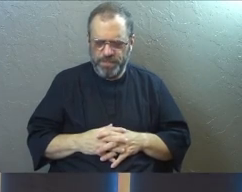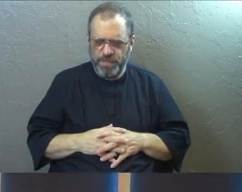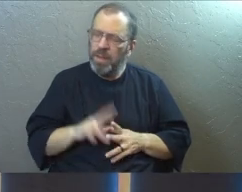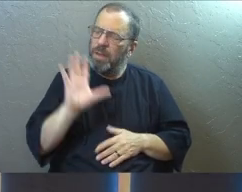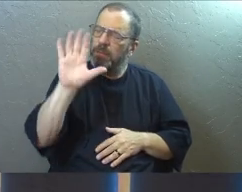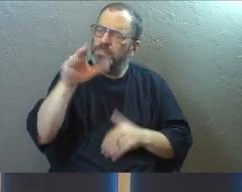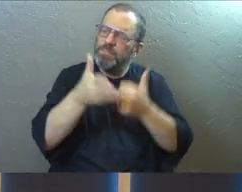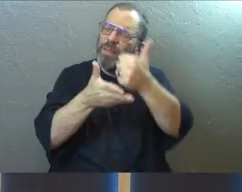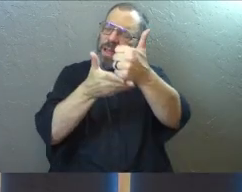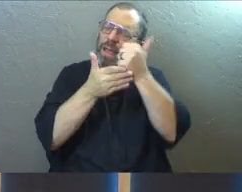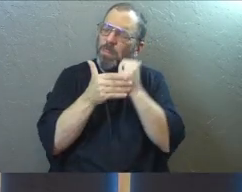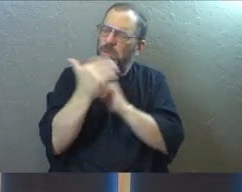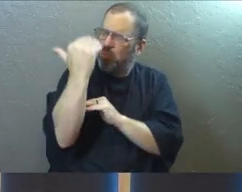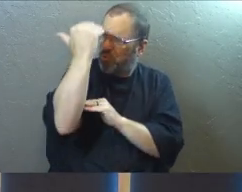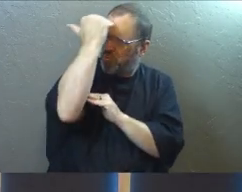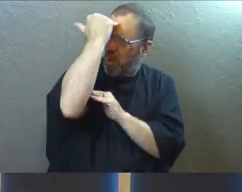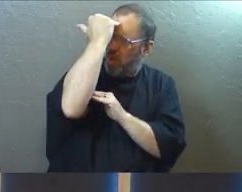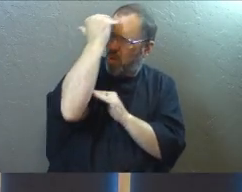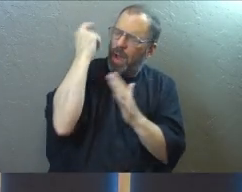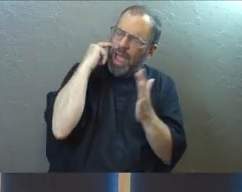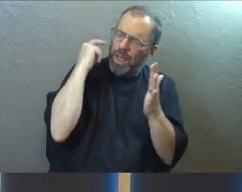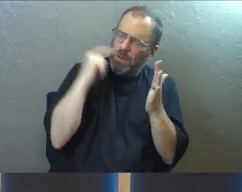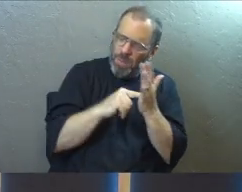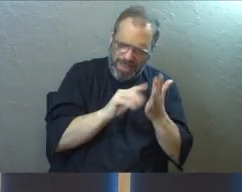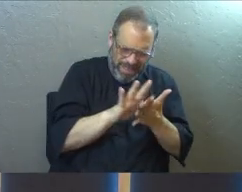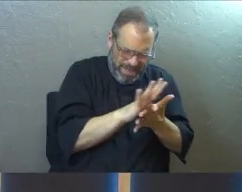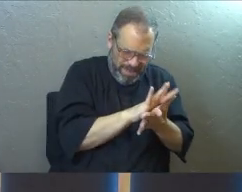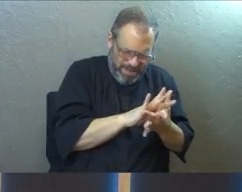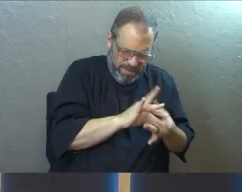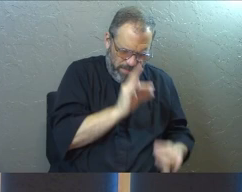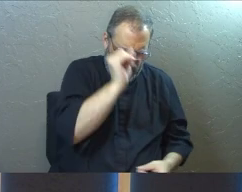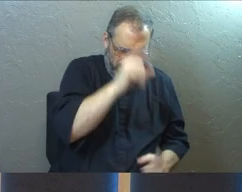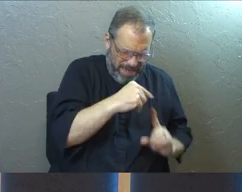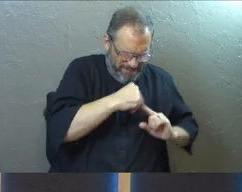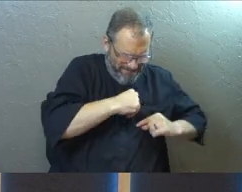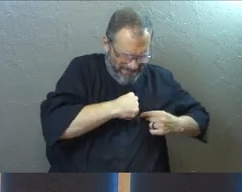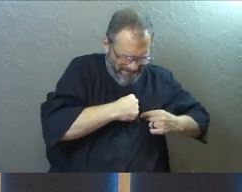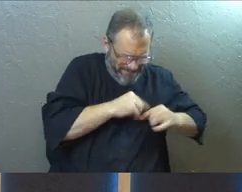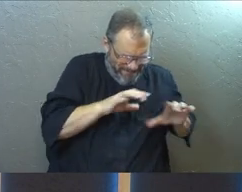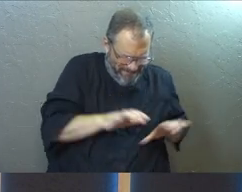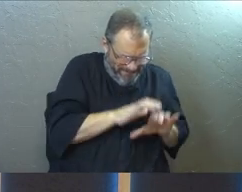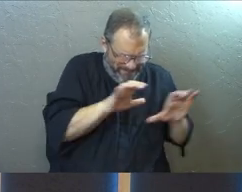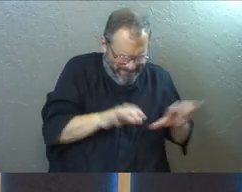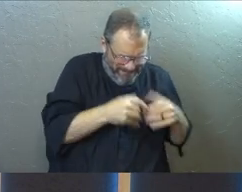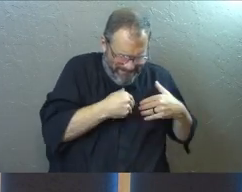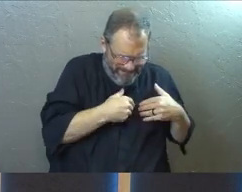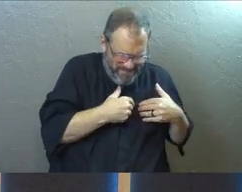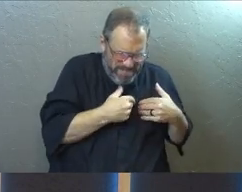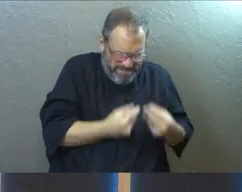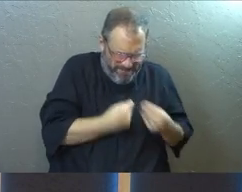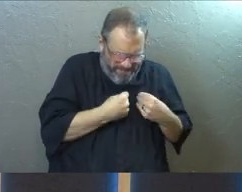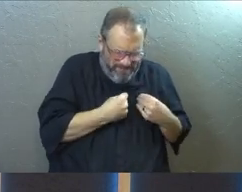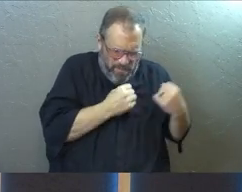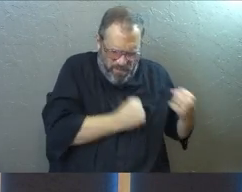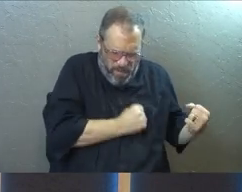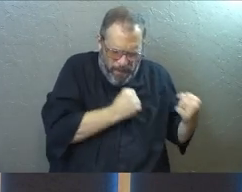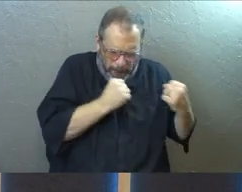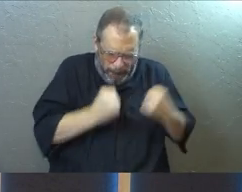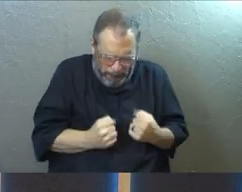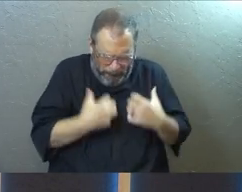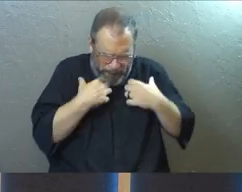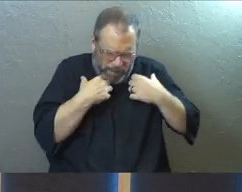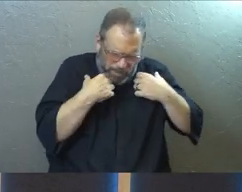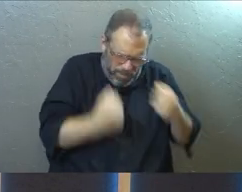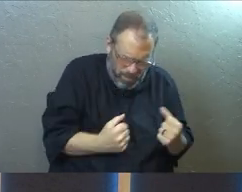God, would you help us to know and recognize that we have the spirit of God active and working in us, God, empowering us and